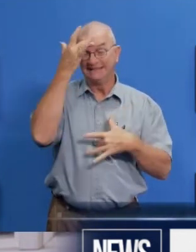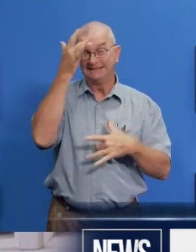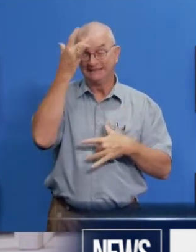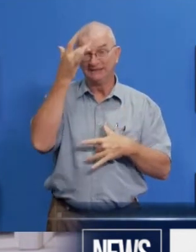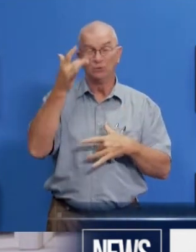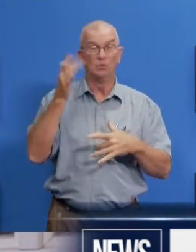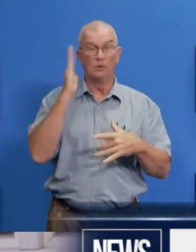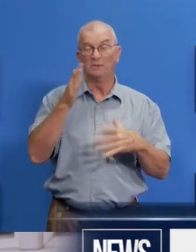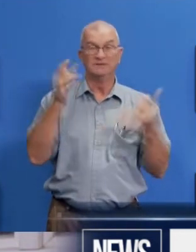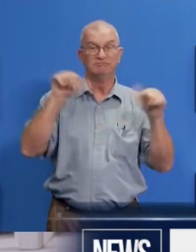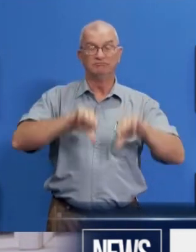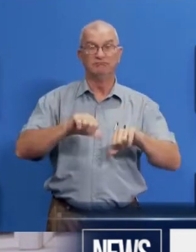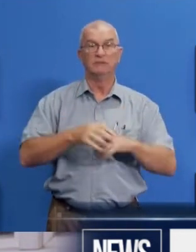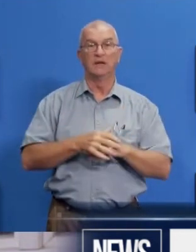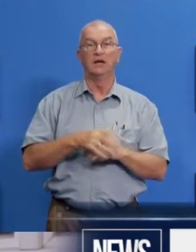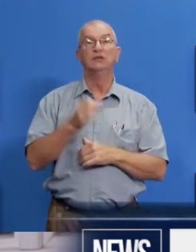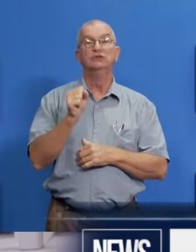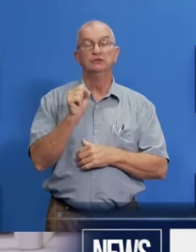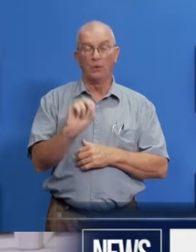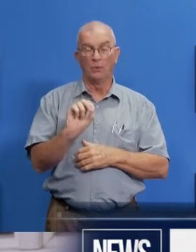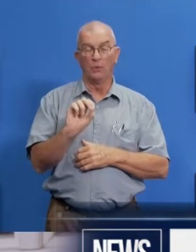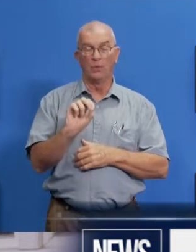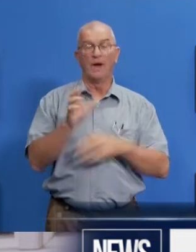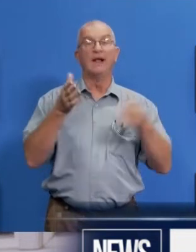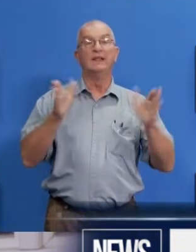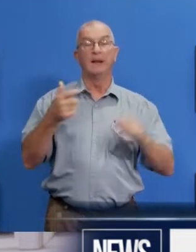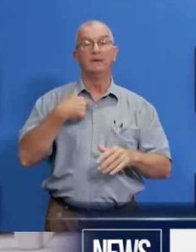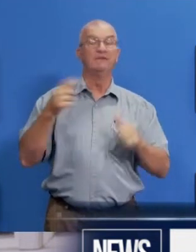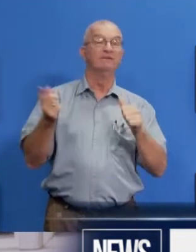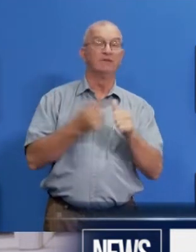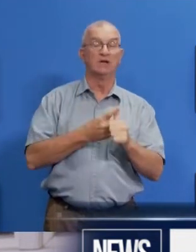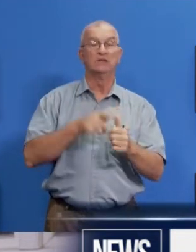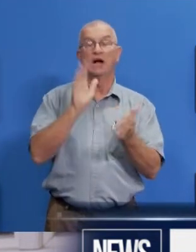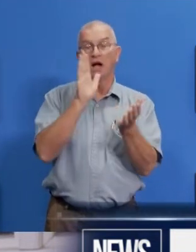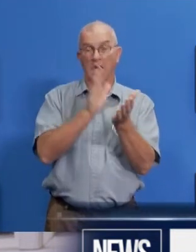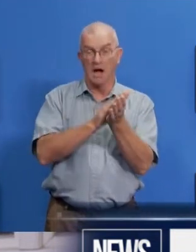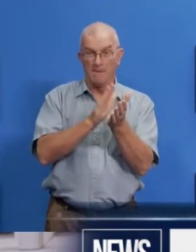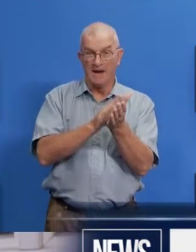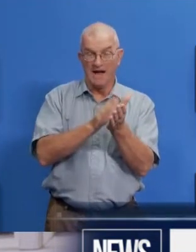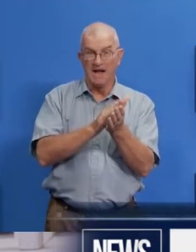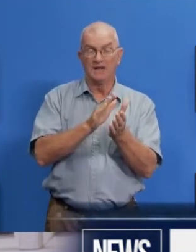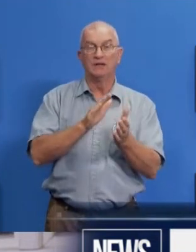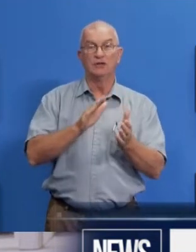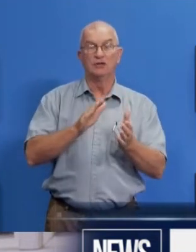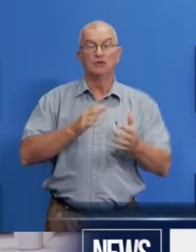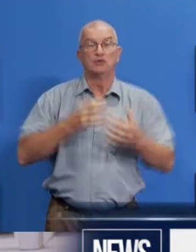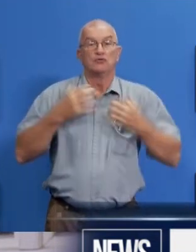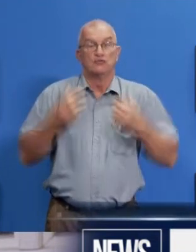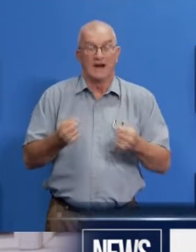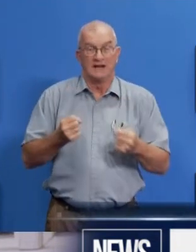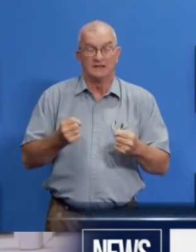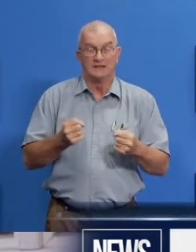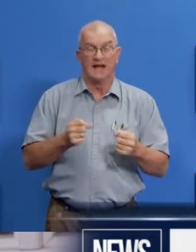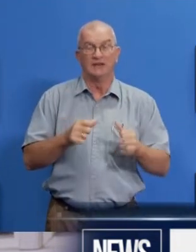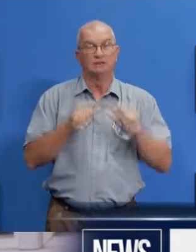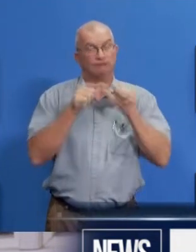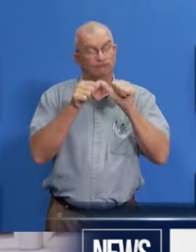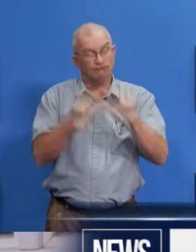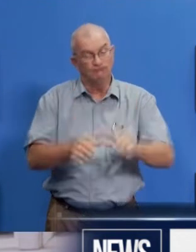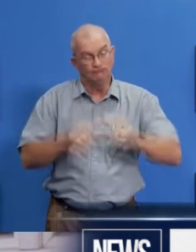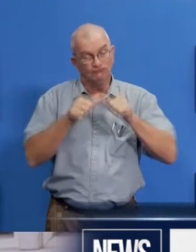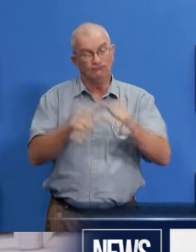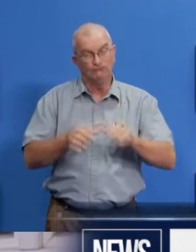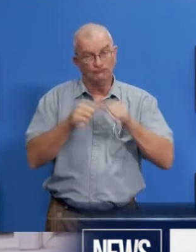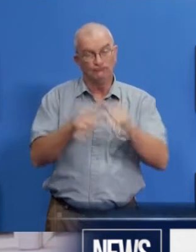Therefore, let me first commend the courageous and indefatigable efforts